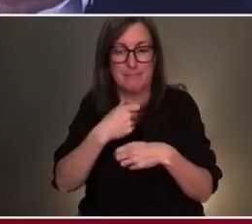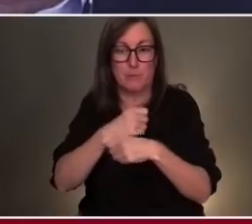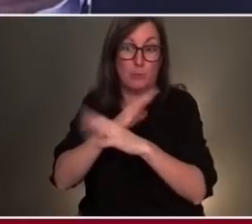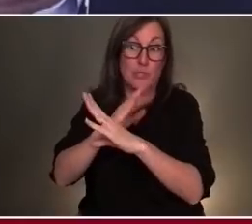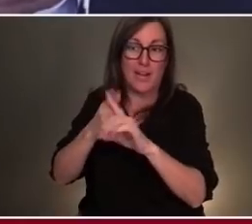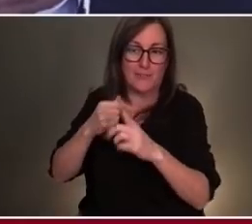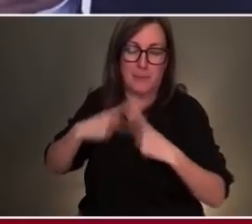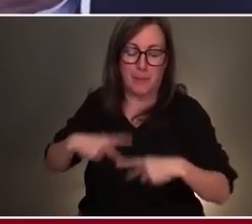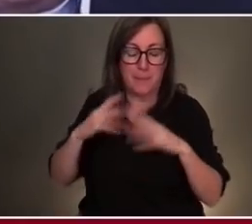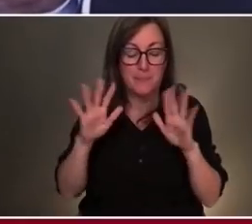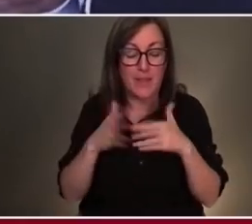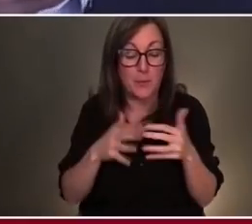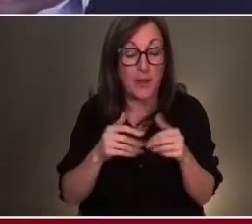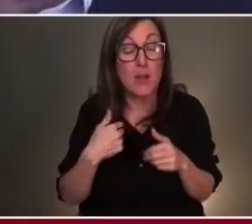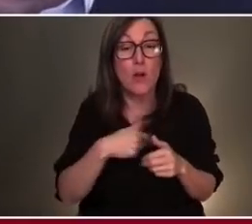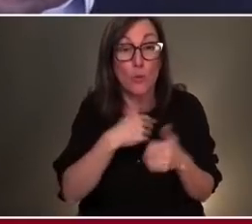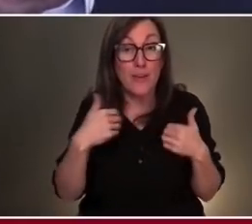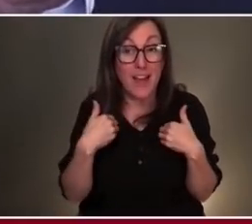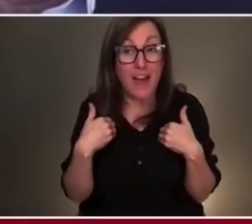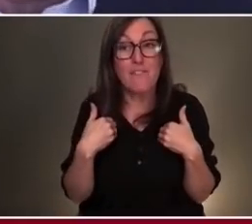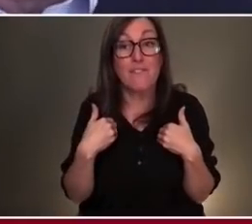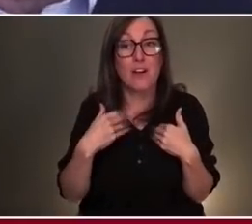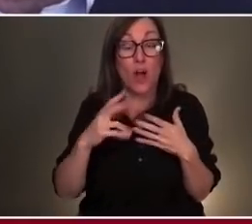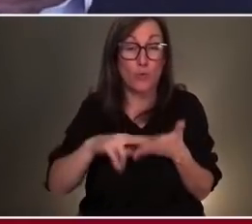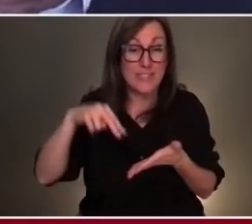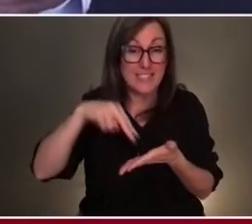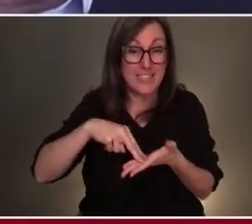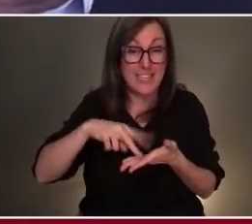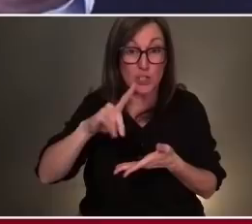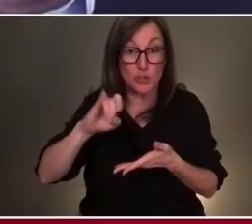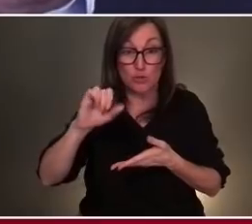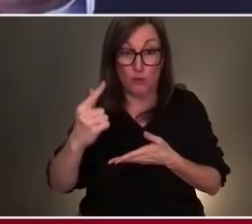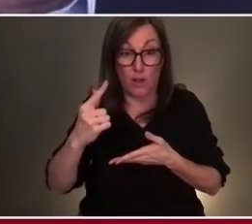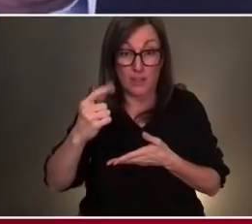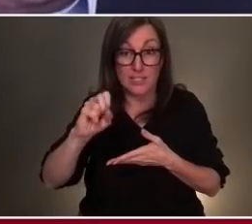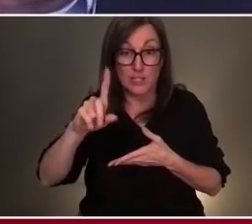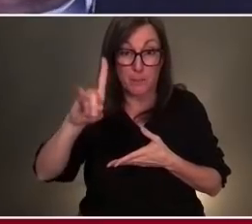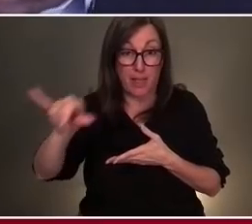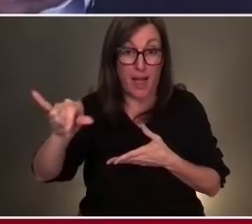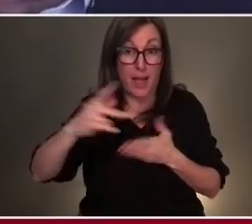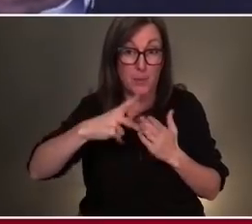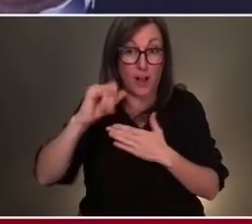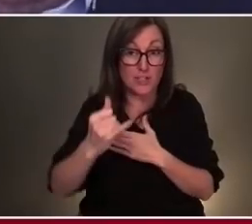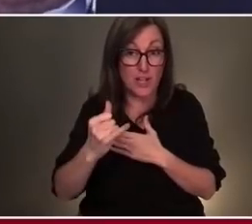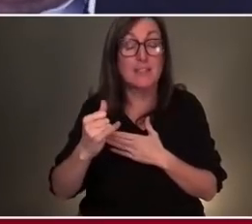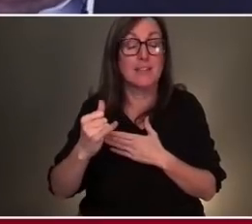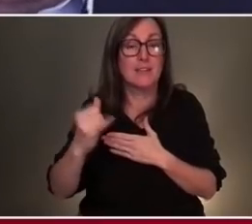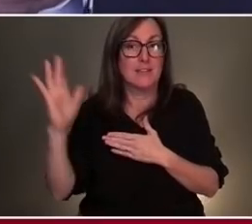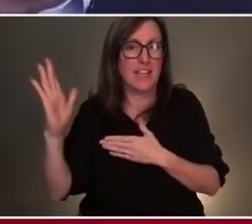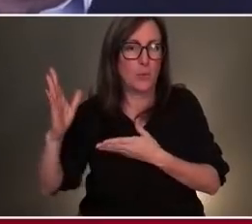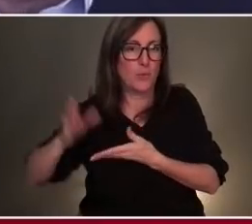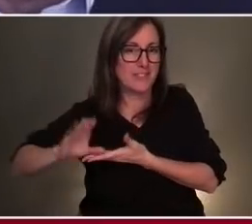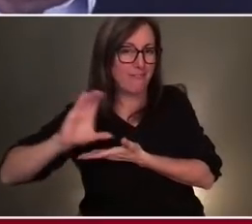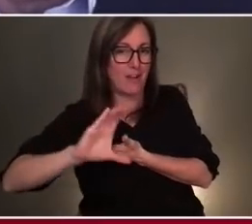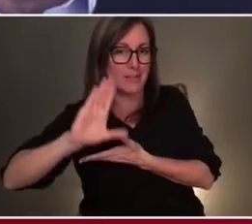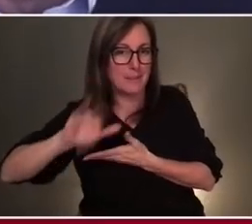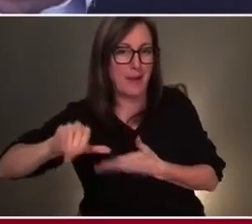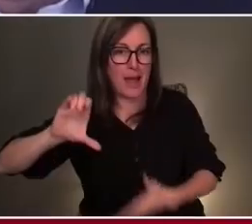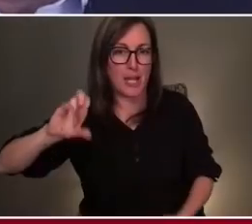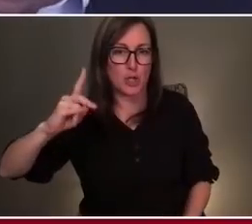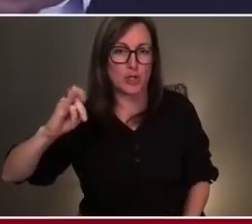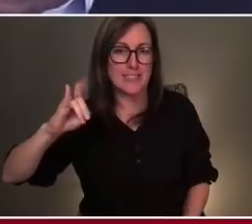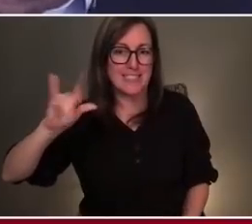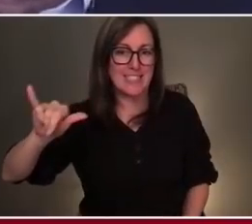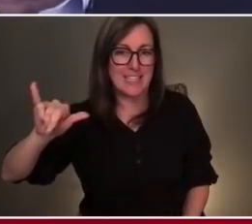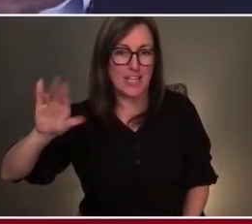is what we call the Resilient Drug Supply Project. This was a project that was graciously funded by Christy Walton when